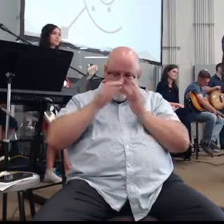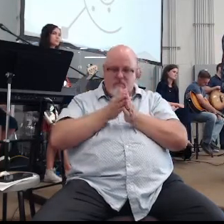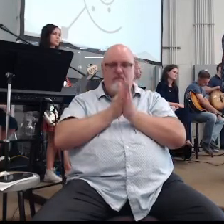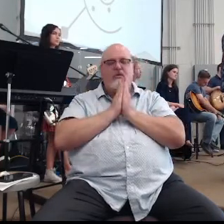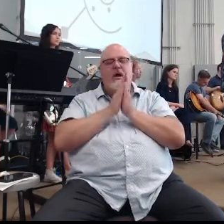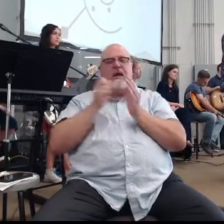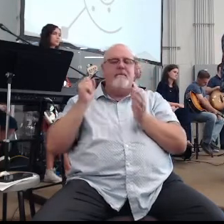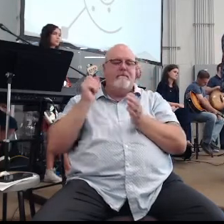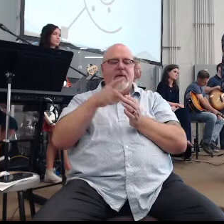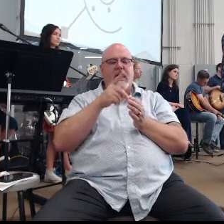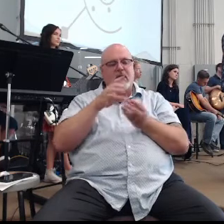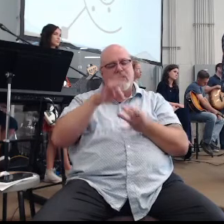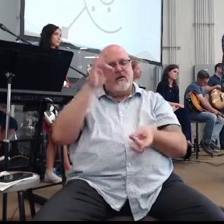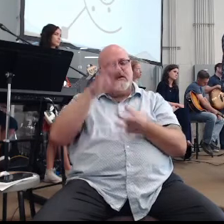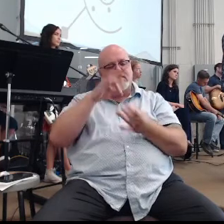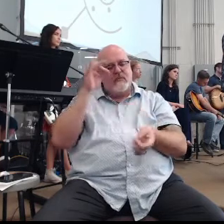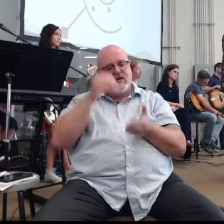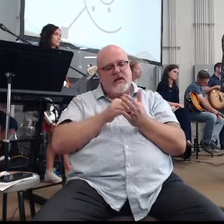of the spirit.